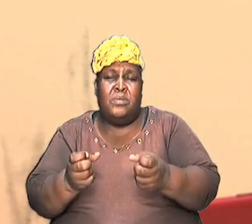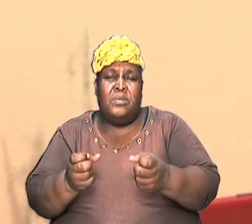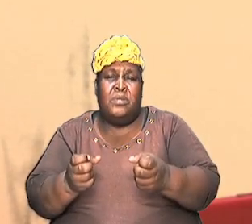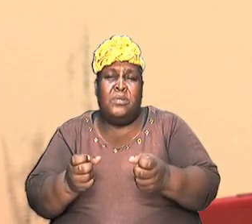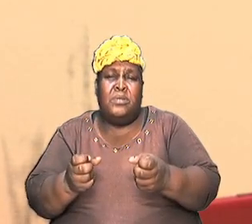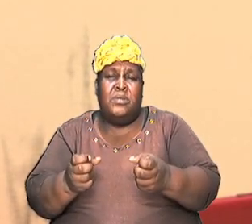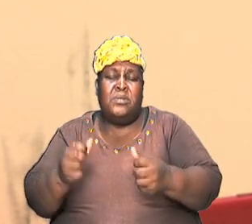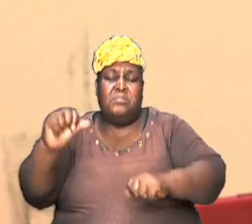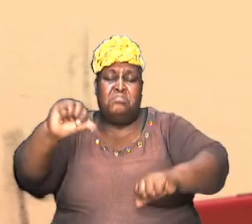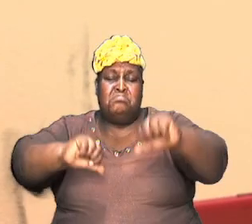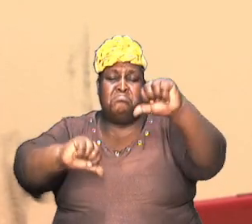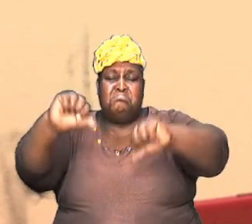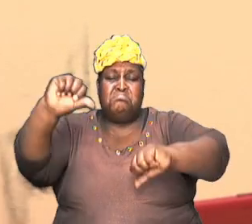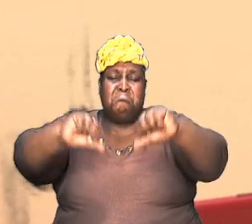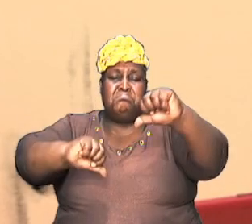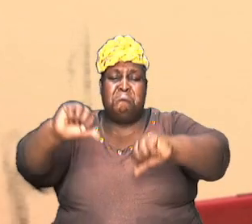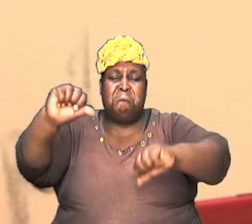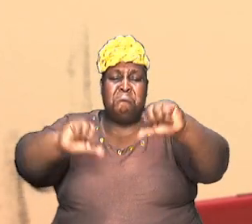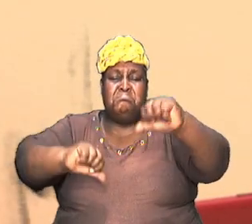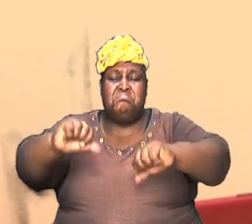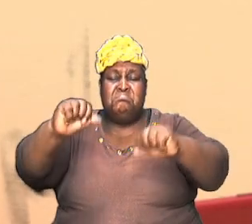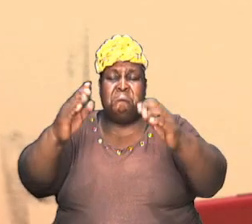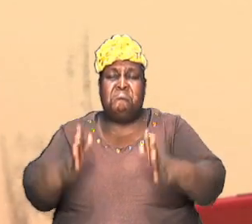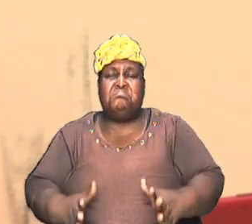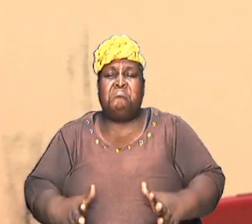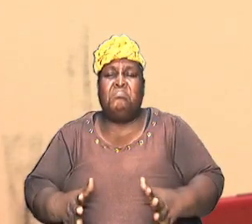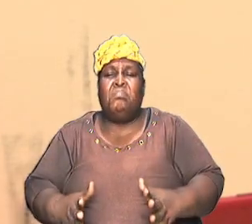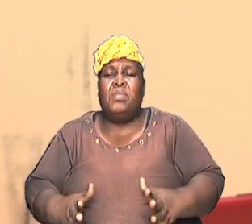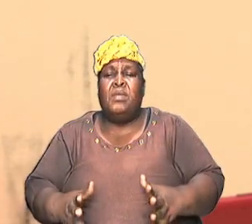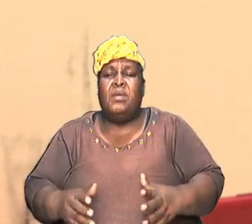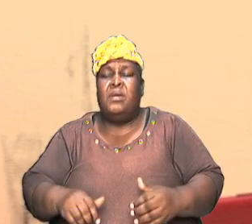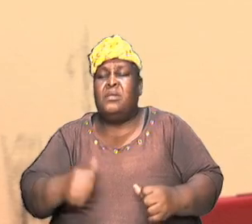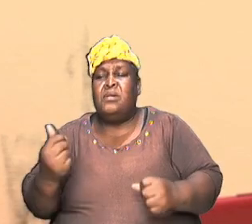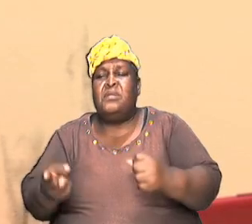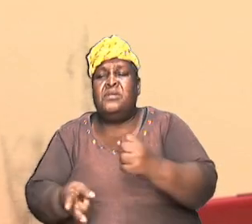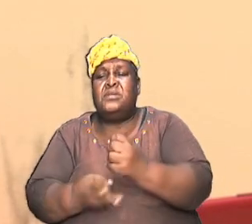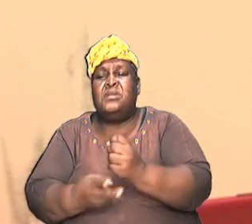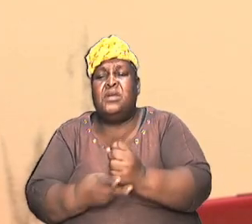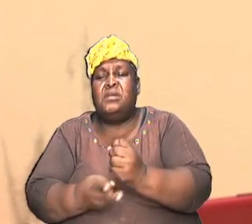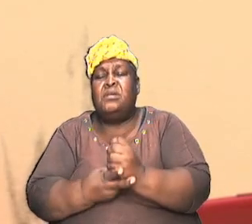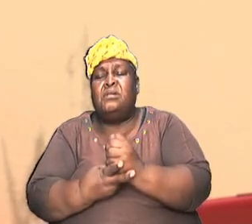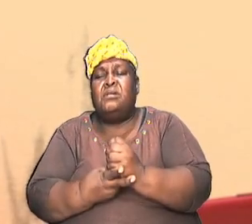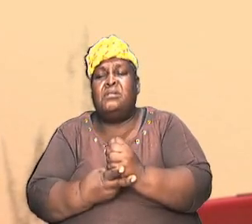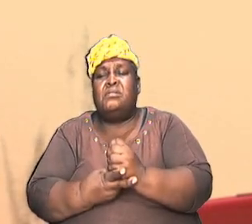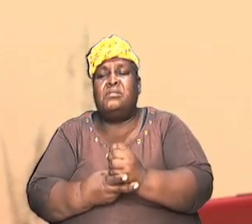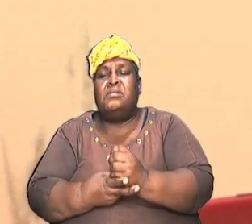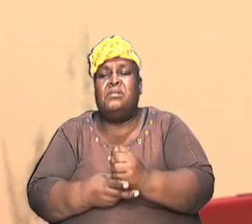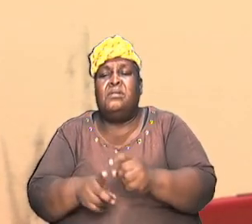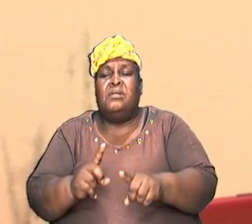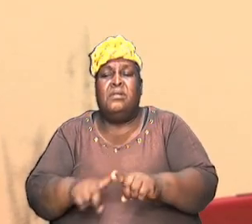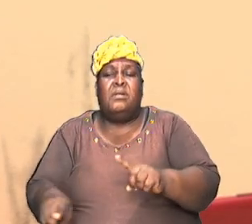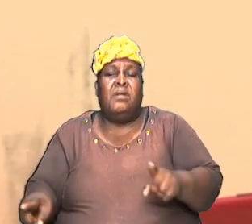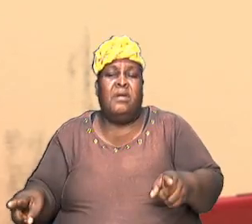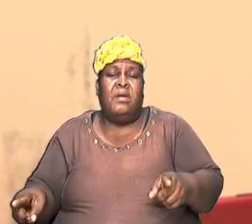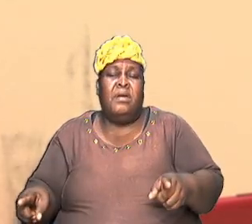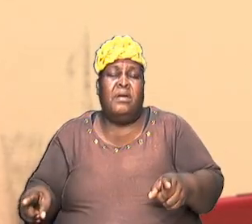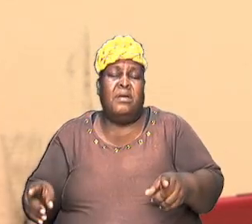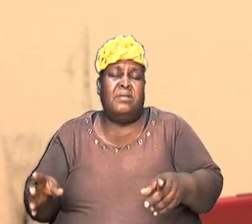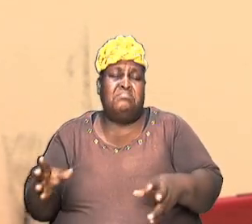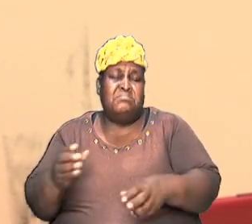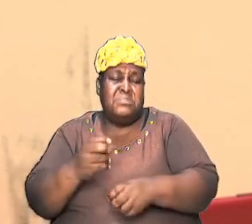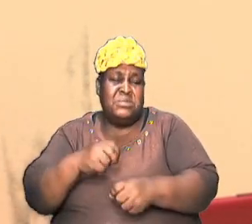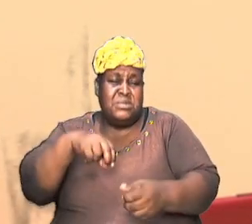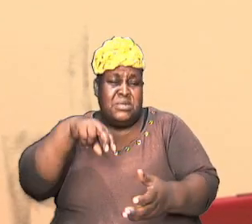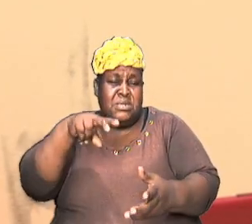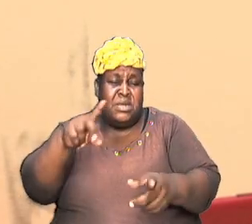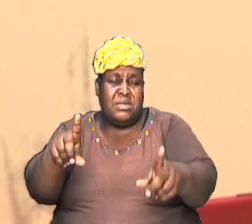scientific and other technical infrastructural support. It cannot stand the test of science. But we